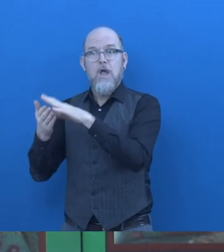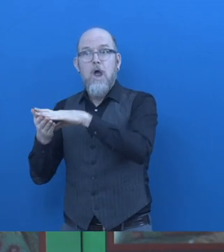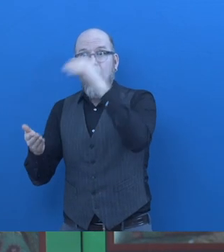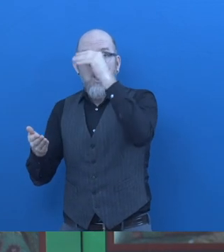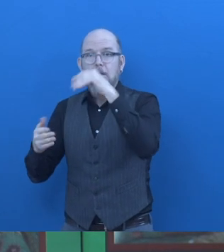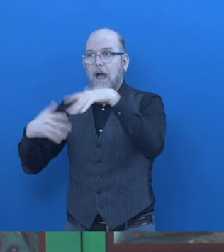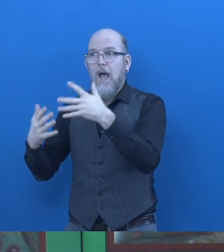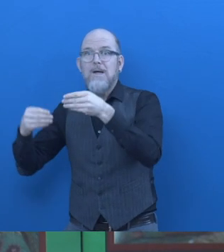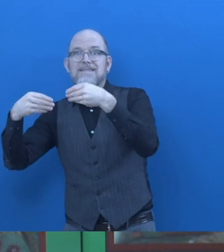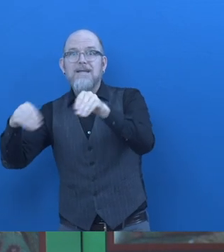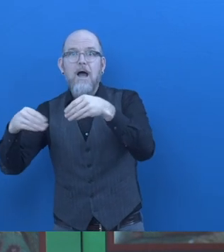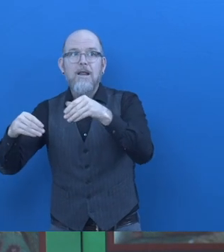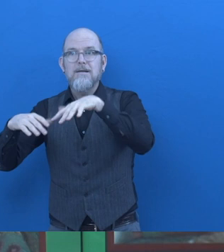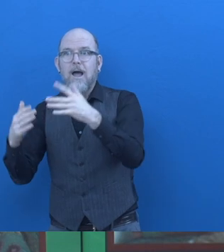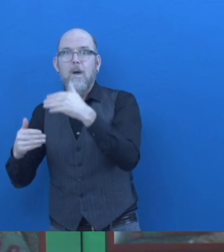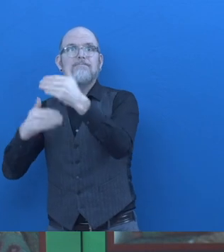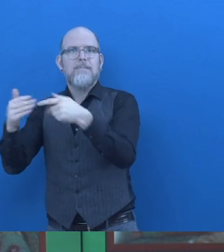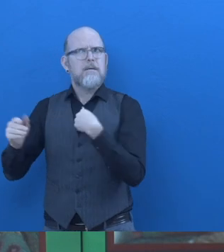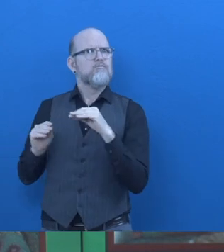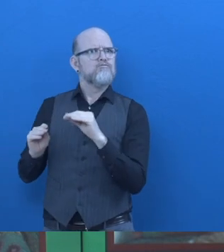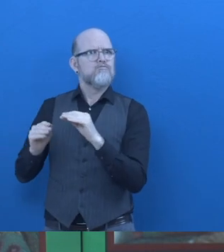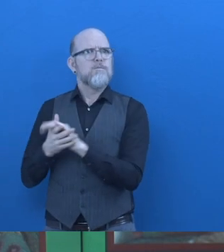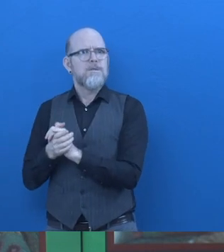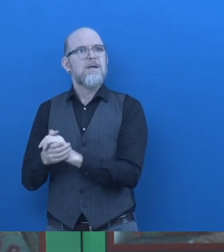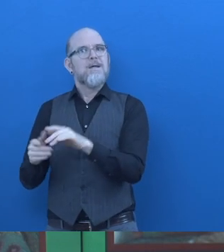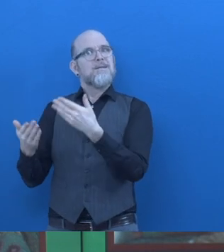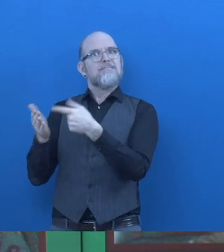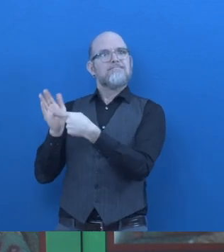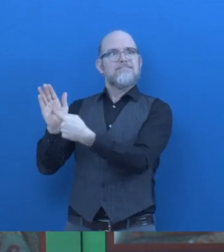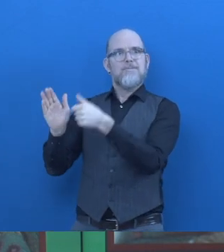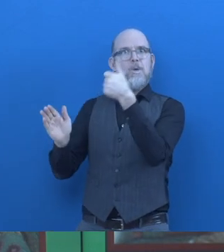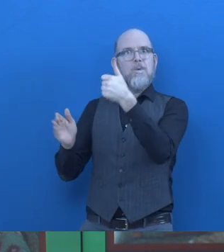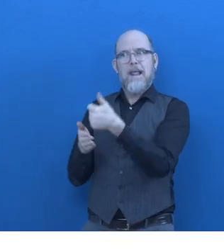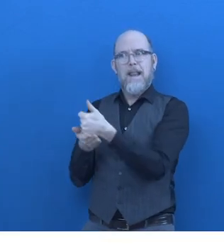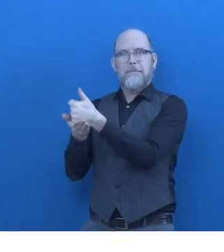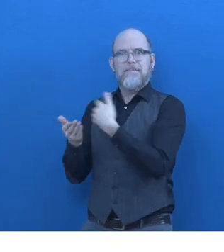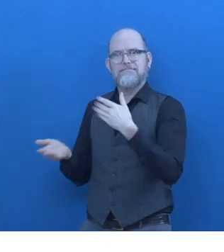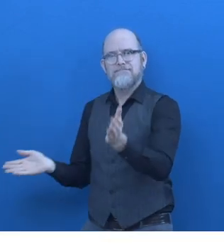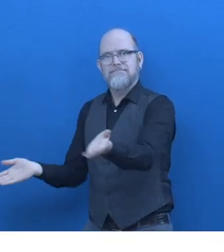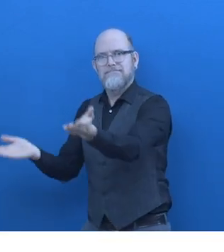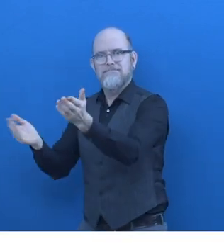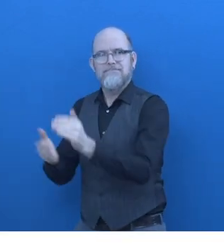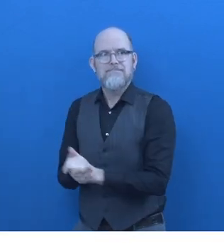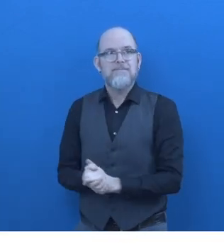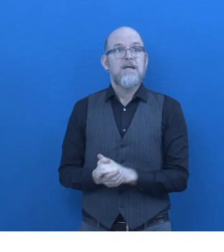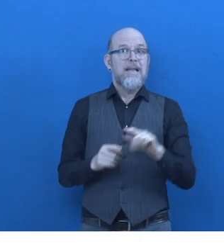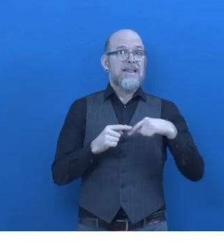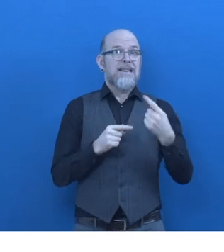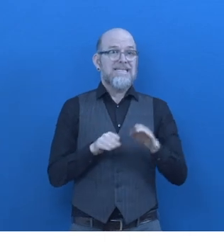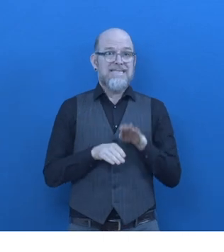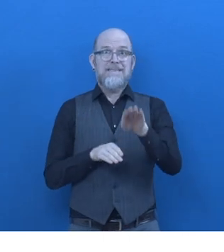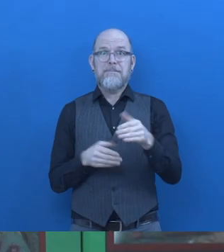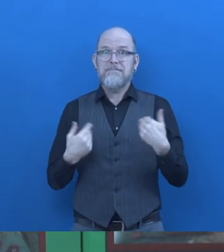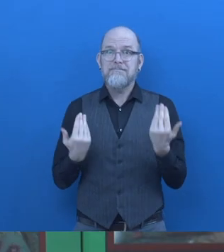learn how to do the marketing and that part we do more in through this business. What is next for Jubica?